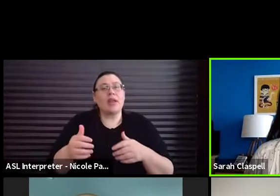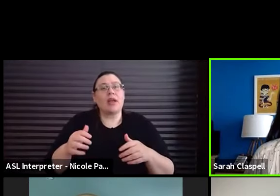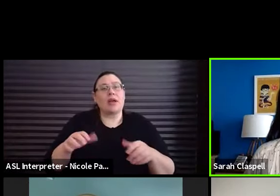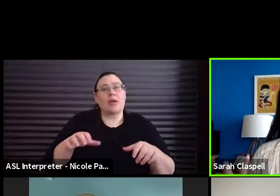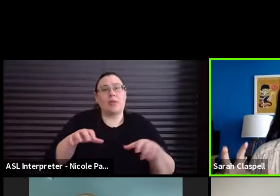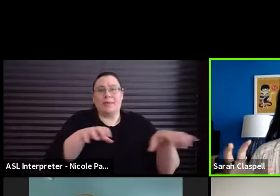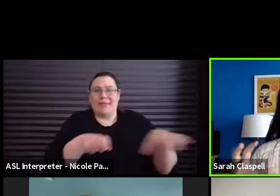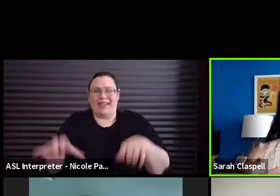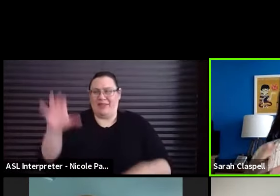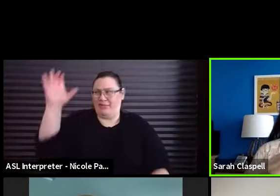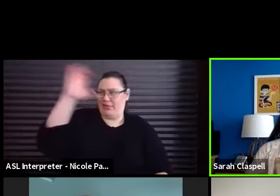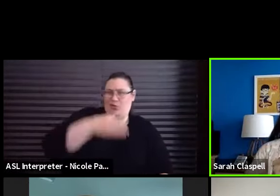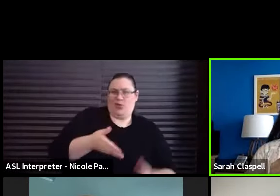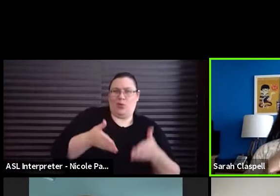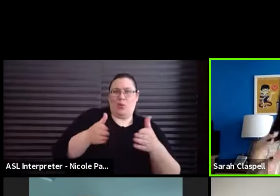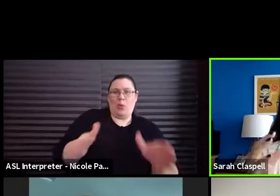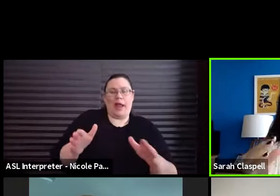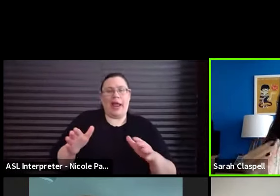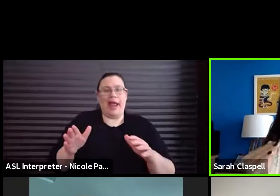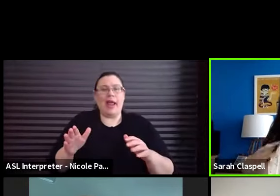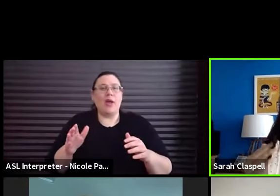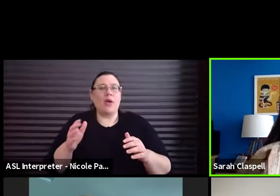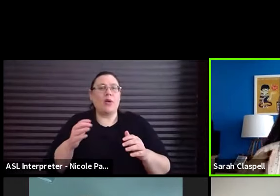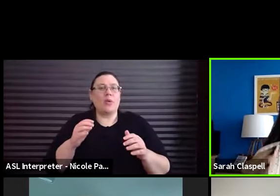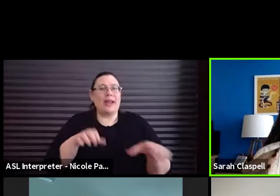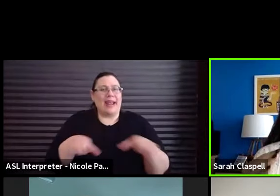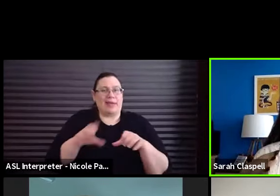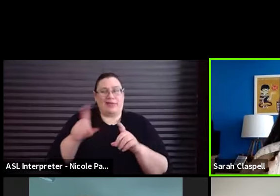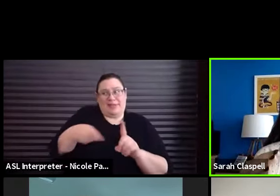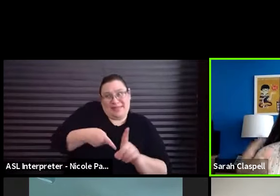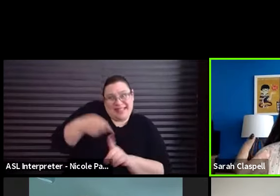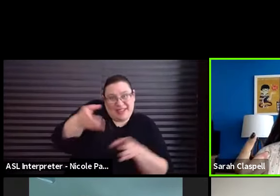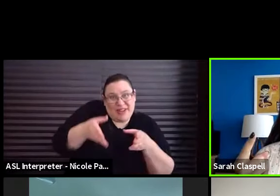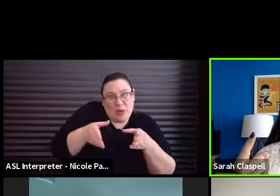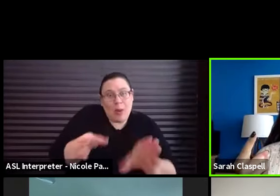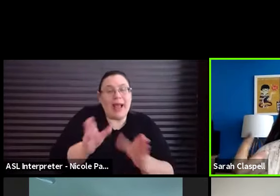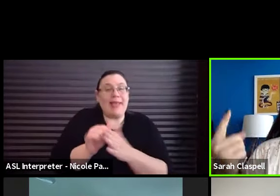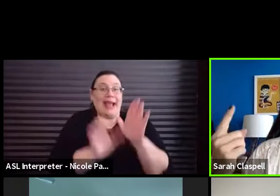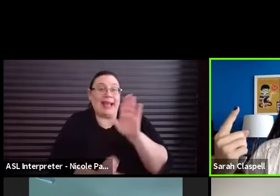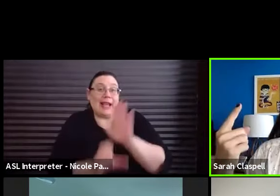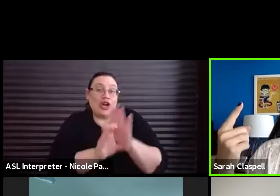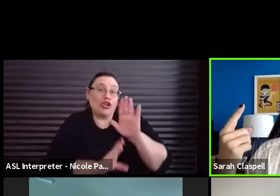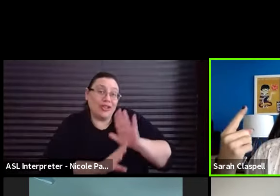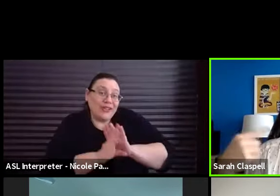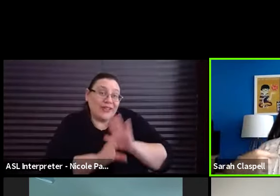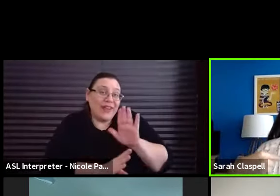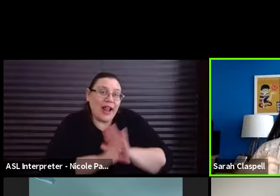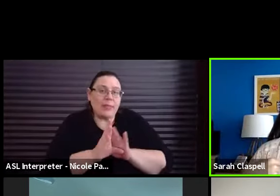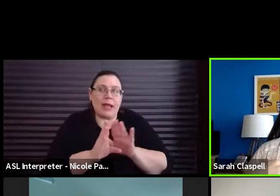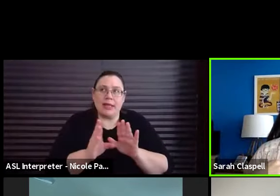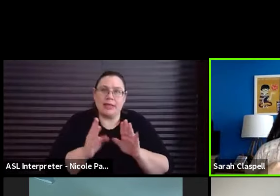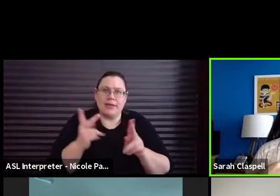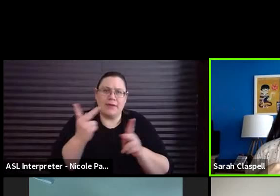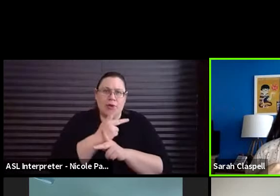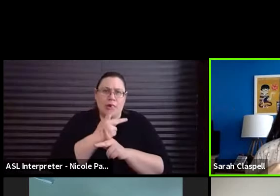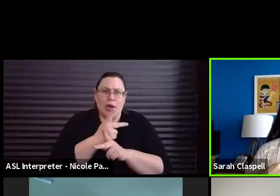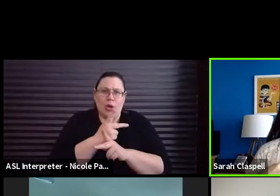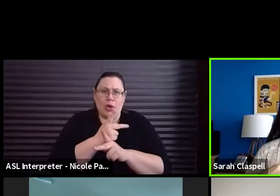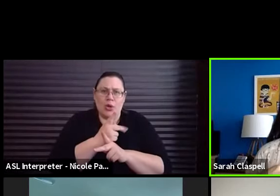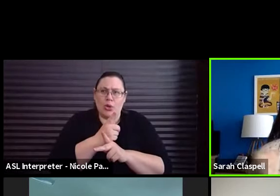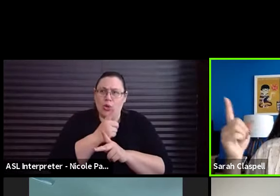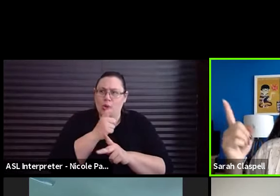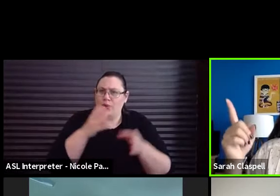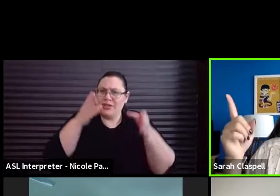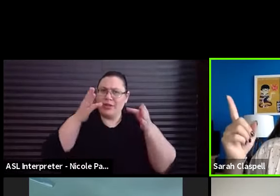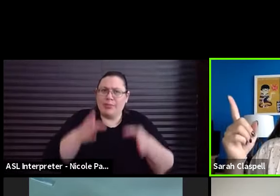way. We act in a very specific way. And I think part of that character development is figuring out who's the person that decided to do this crazy